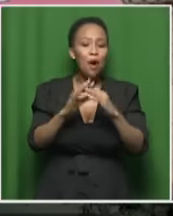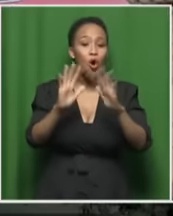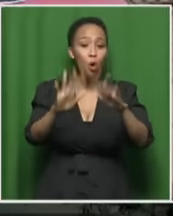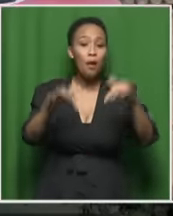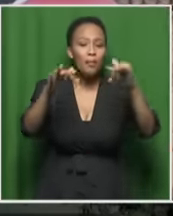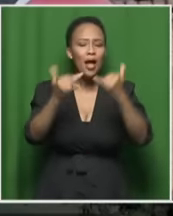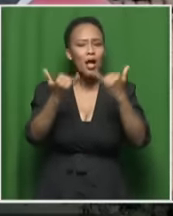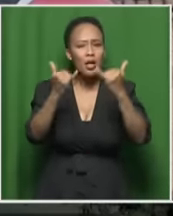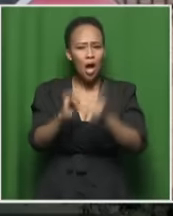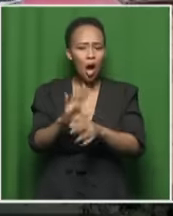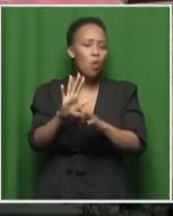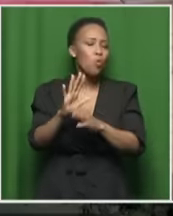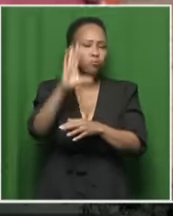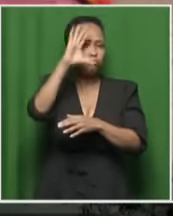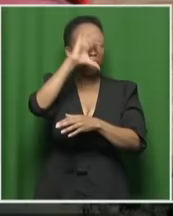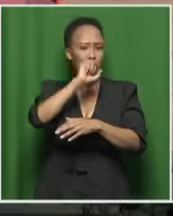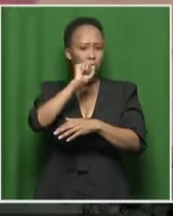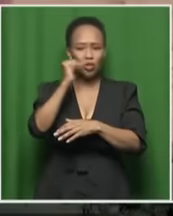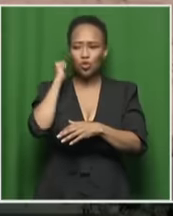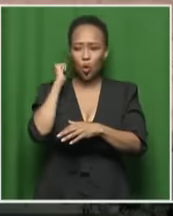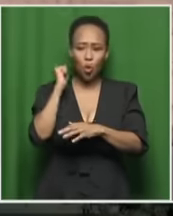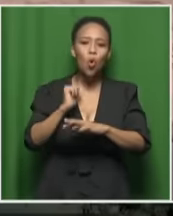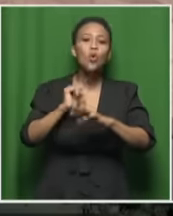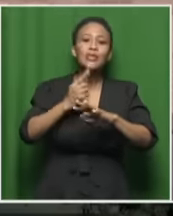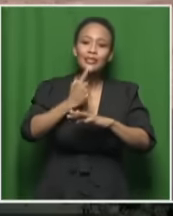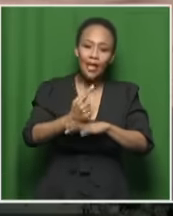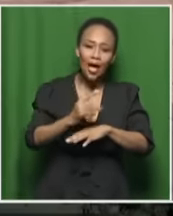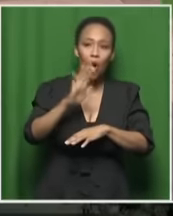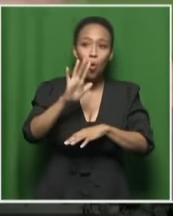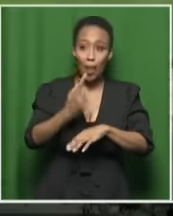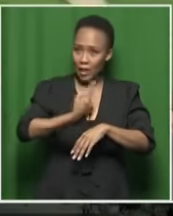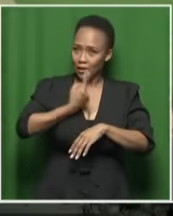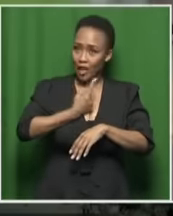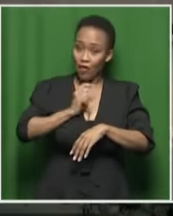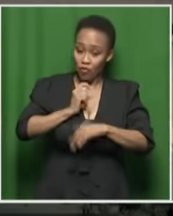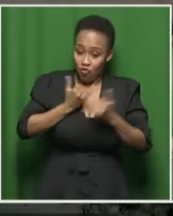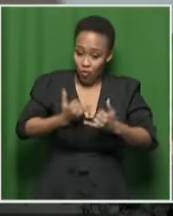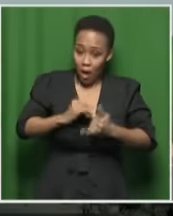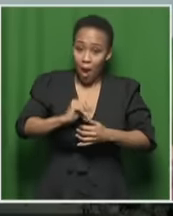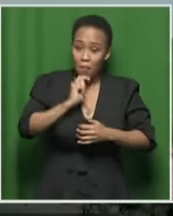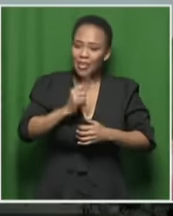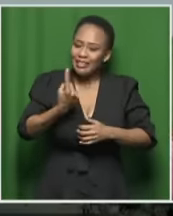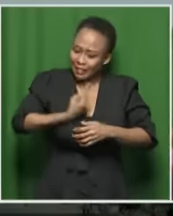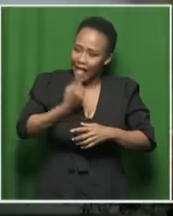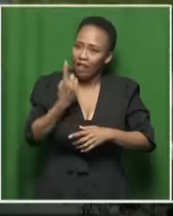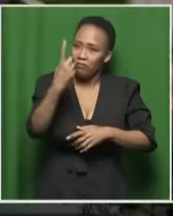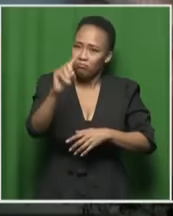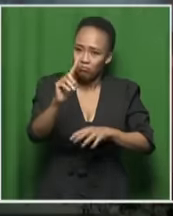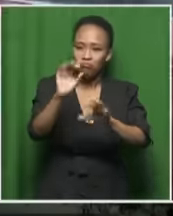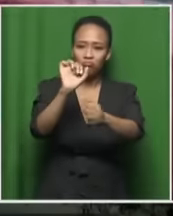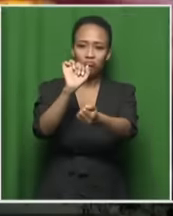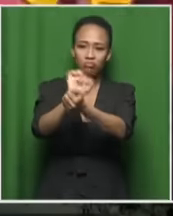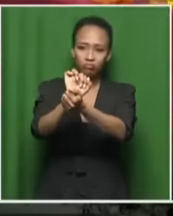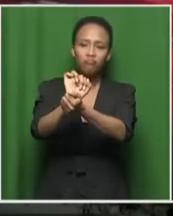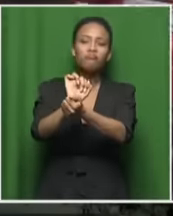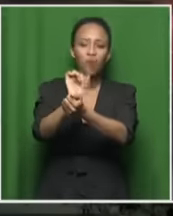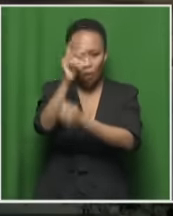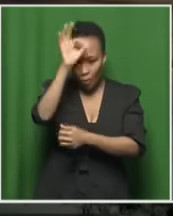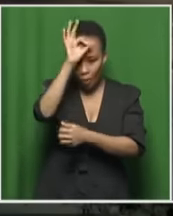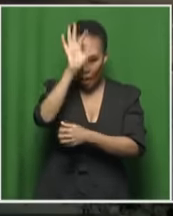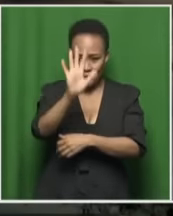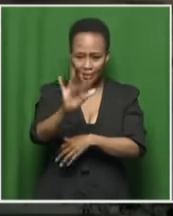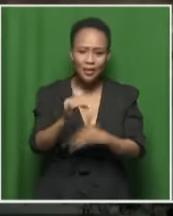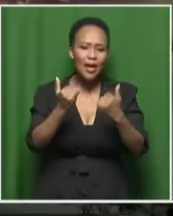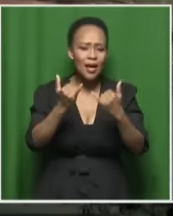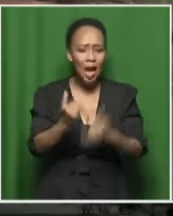rife overnight that she would be handing herself over to authorities this morning. So that's the activity that we saw just a few moments ago. I'm